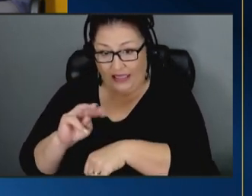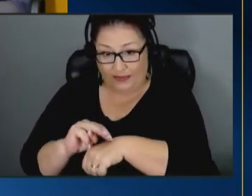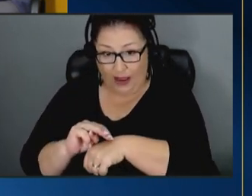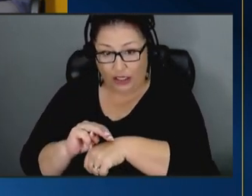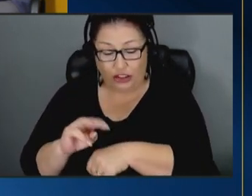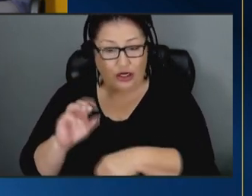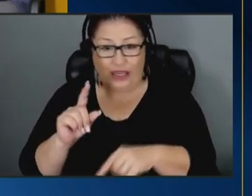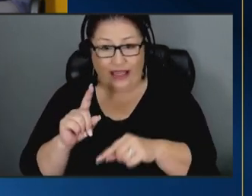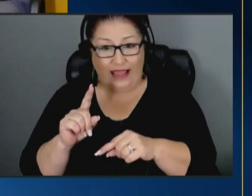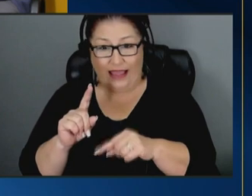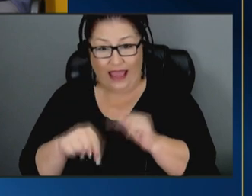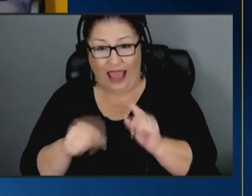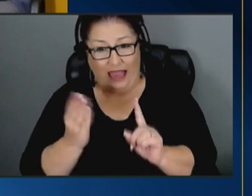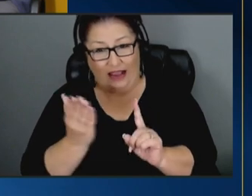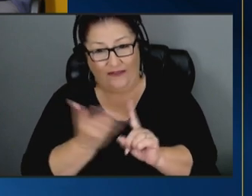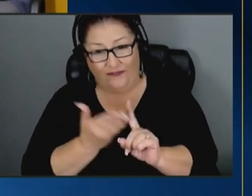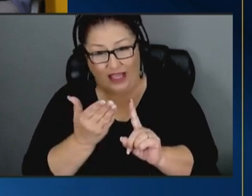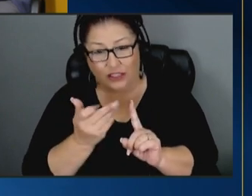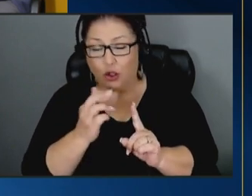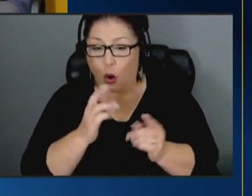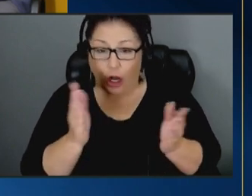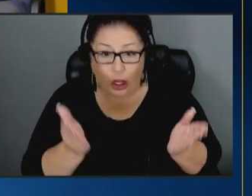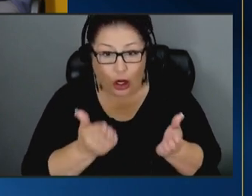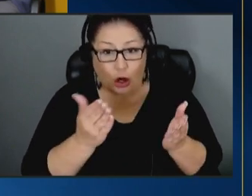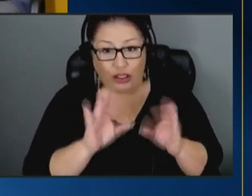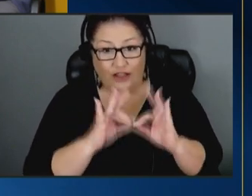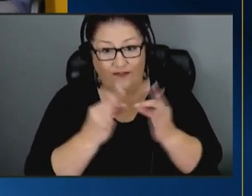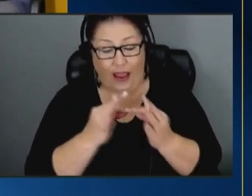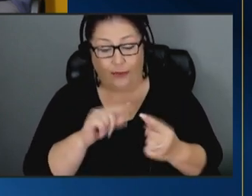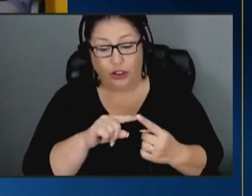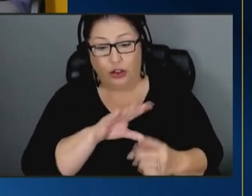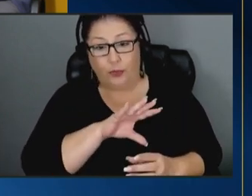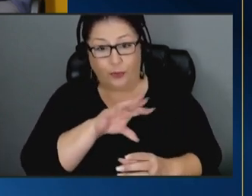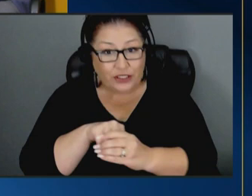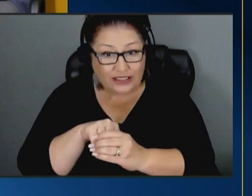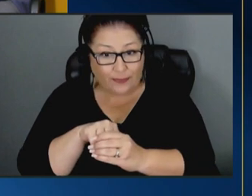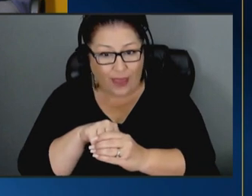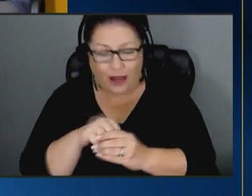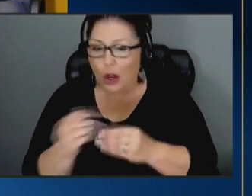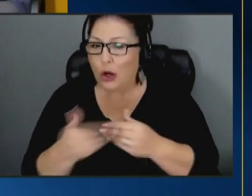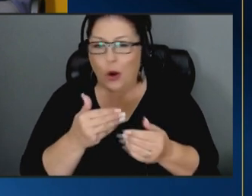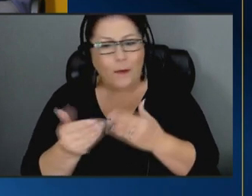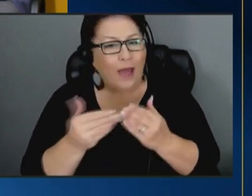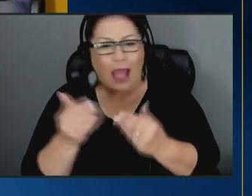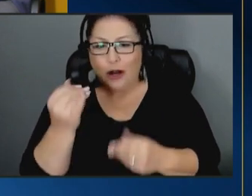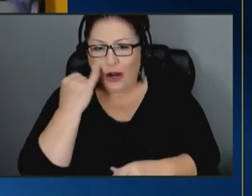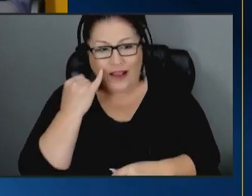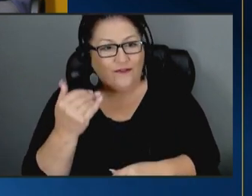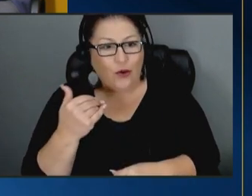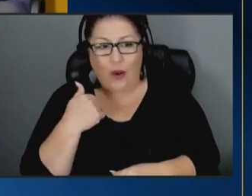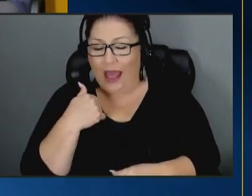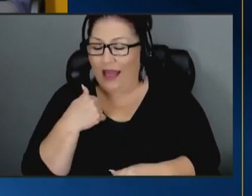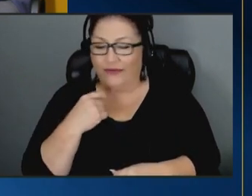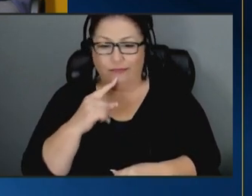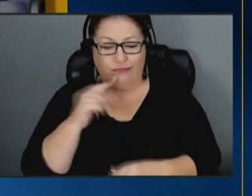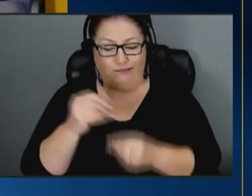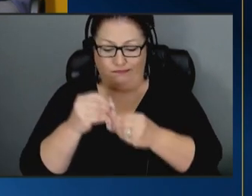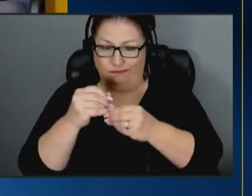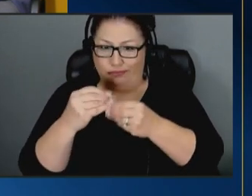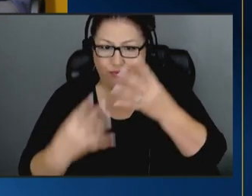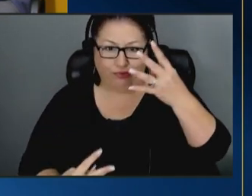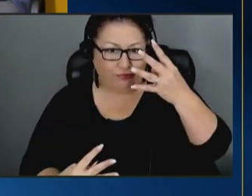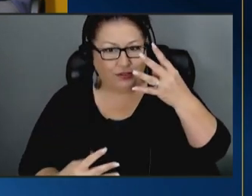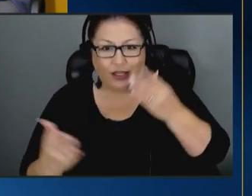not convince or encourage the family to participate no matter if you have a litany of services and